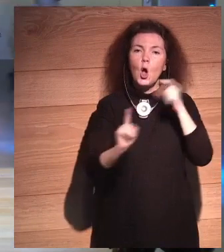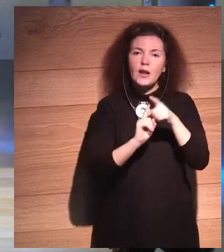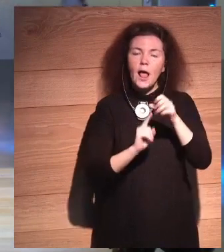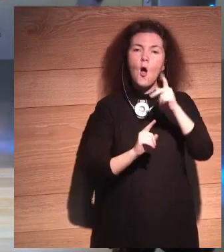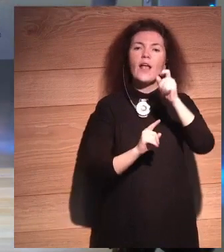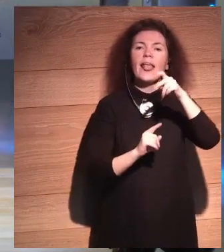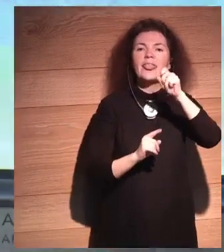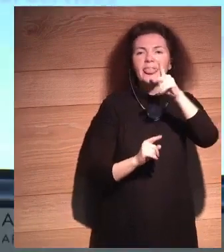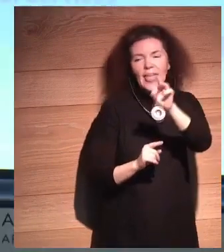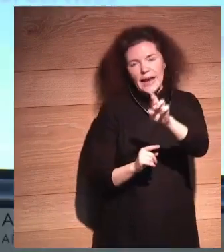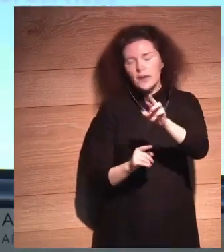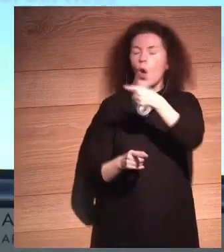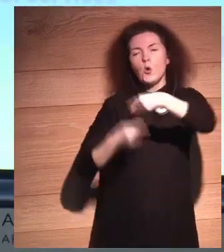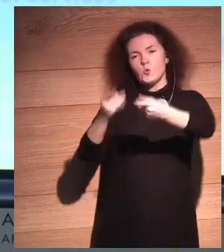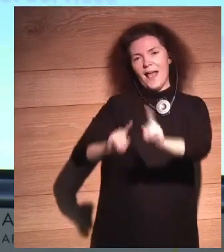Tinder. I know that.